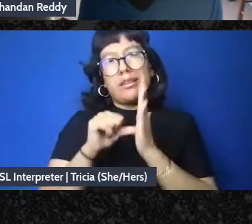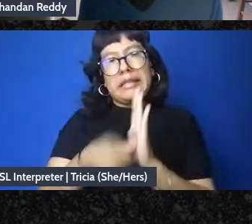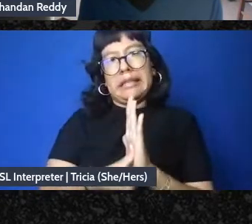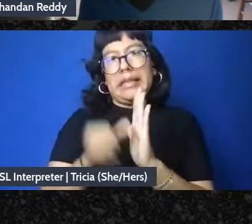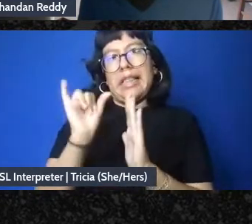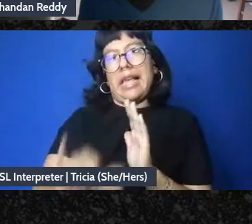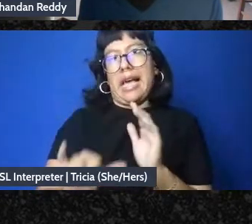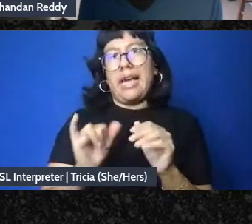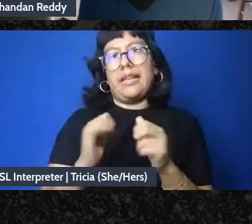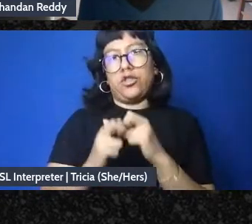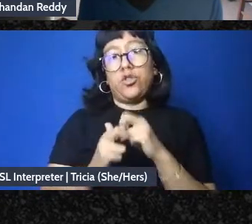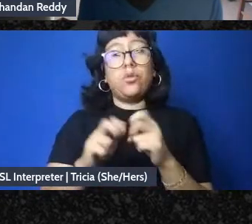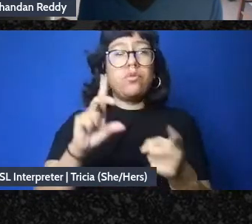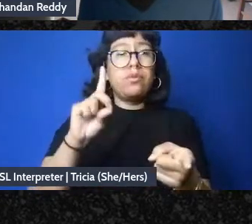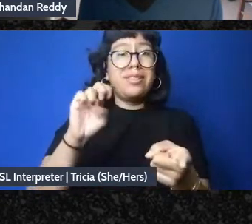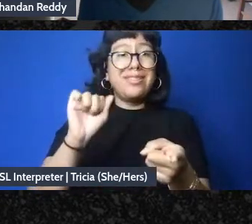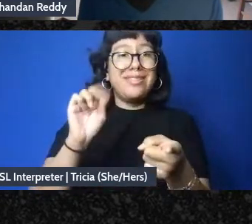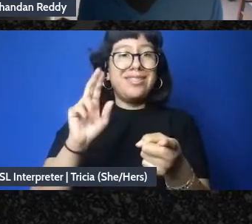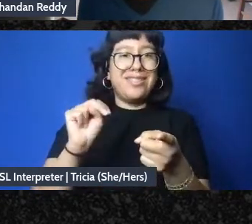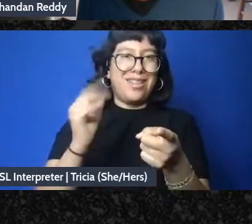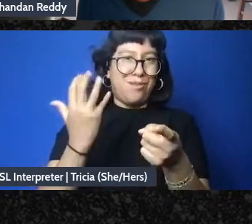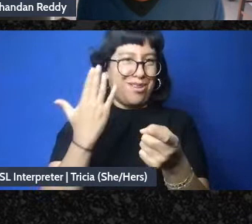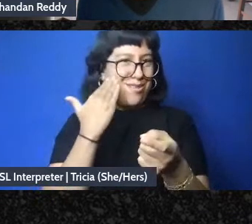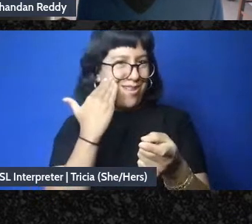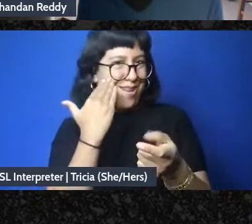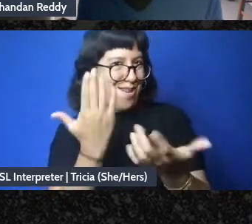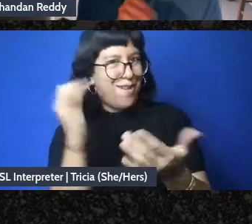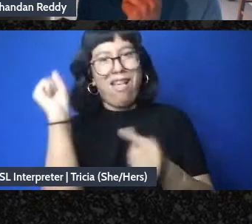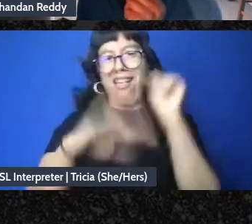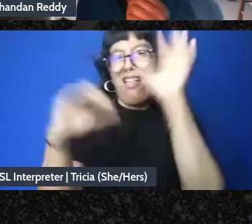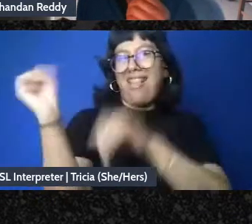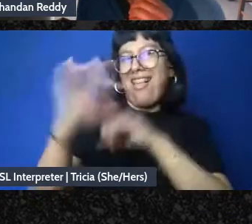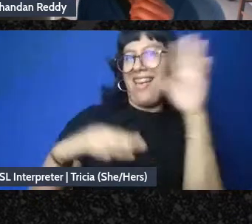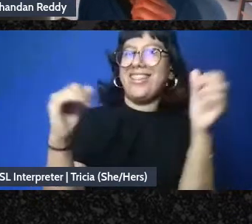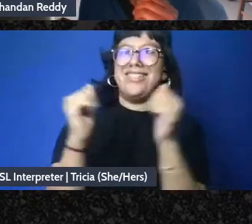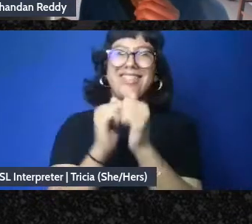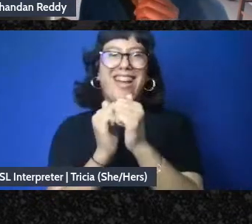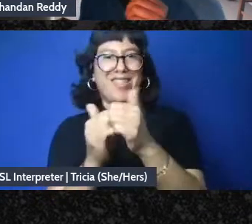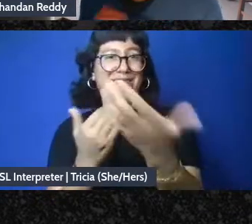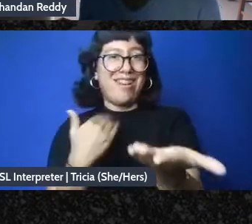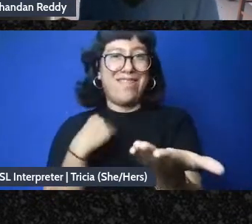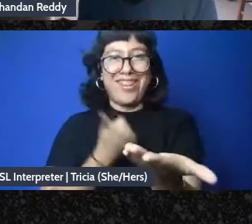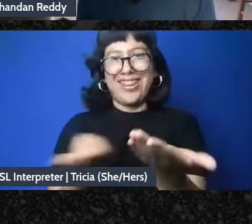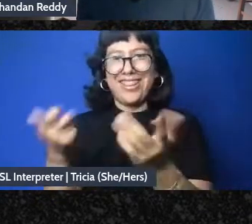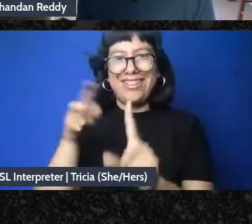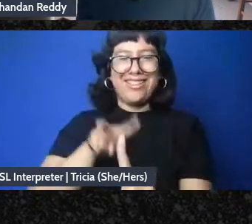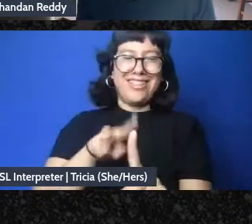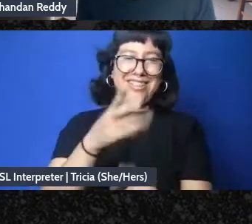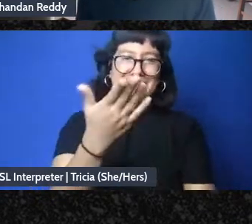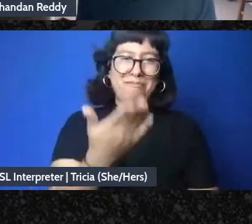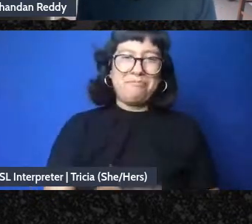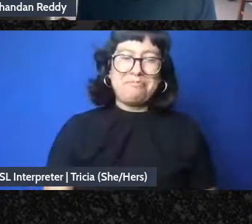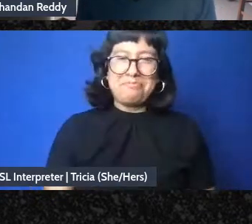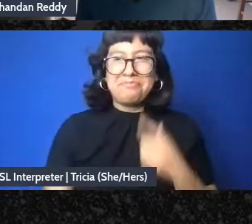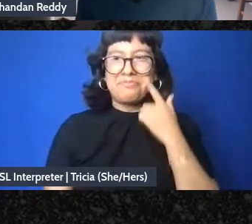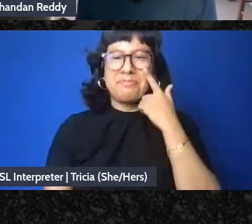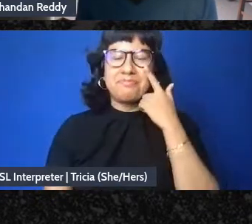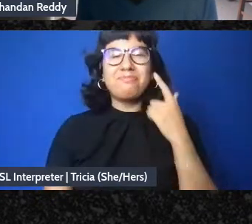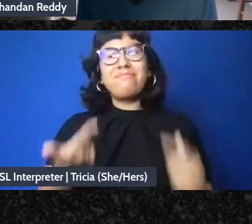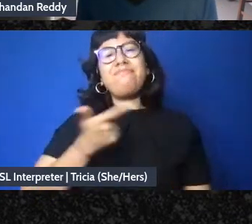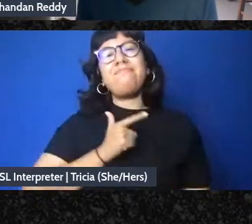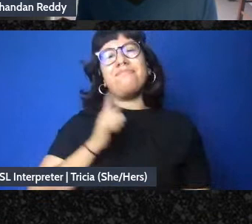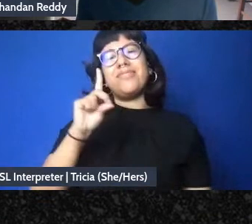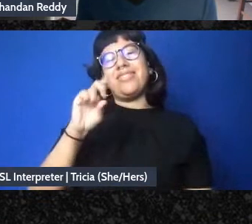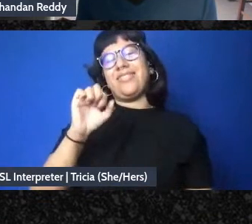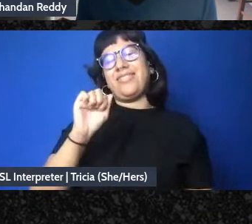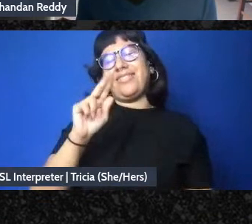and then Dean I want to hear because I'm like we're throwing all these things you have yeah one thing that just comes up